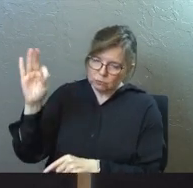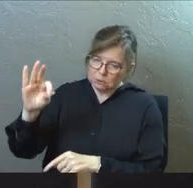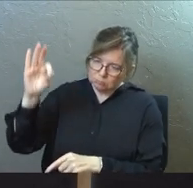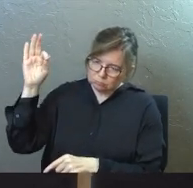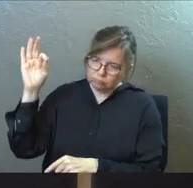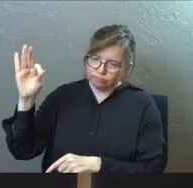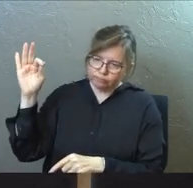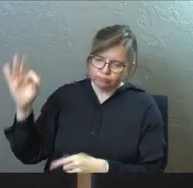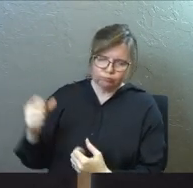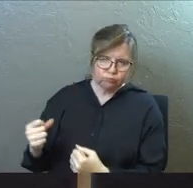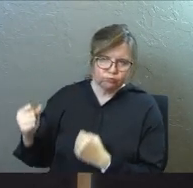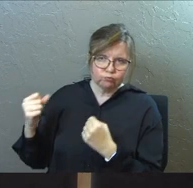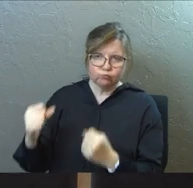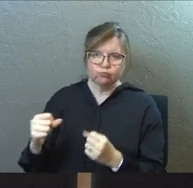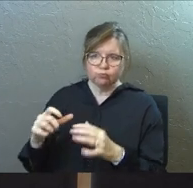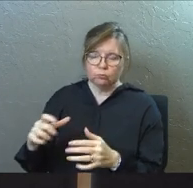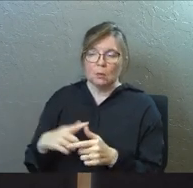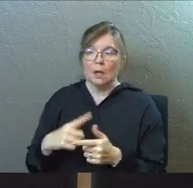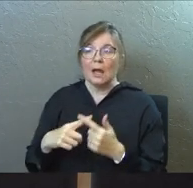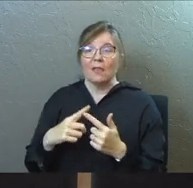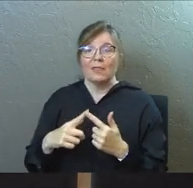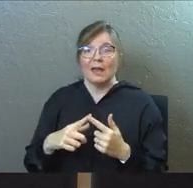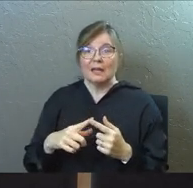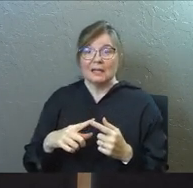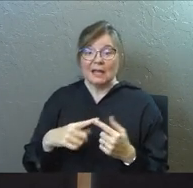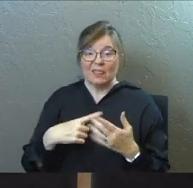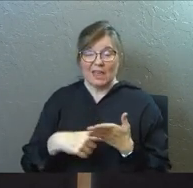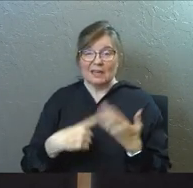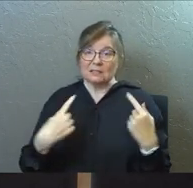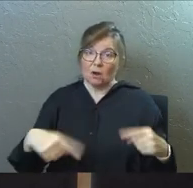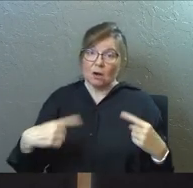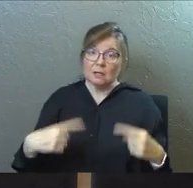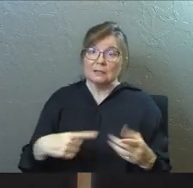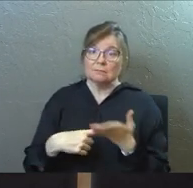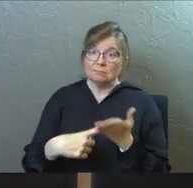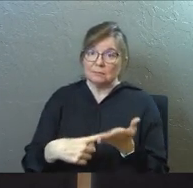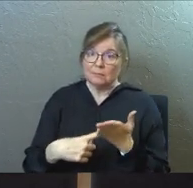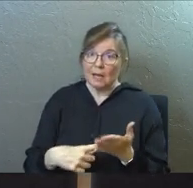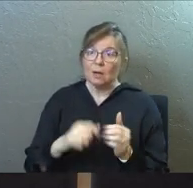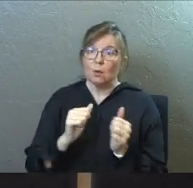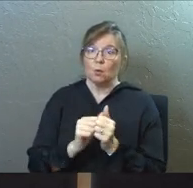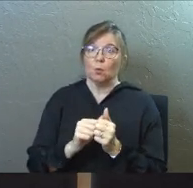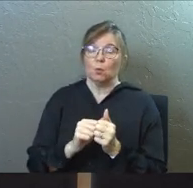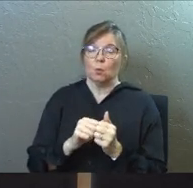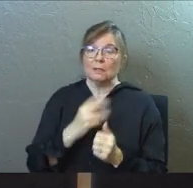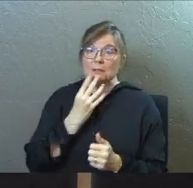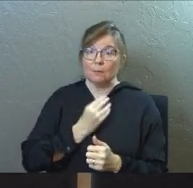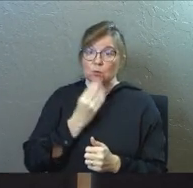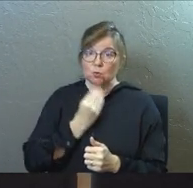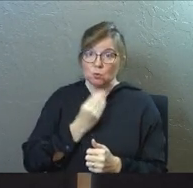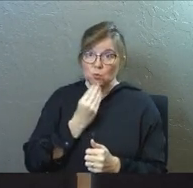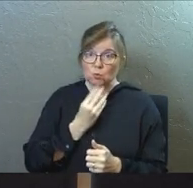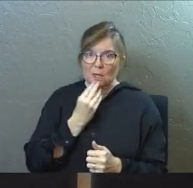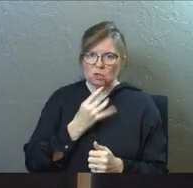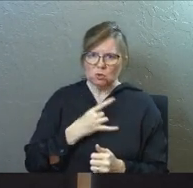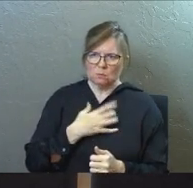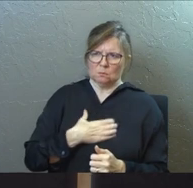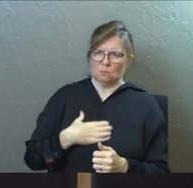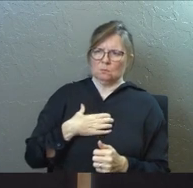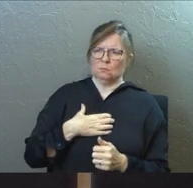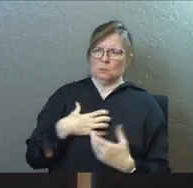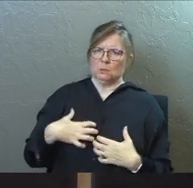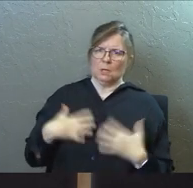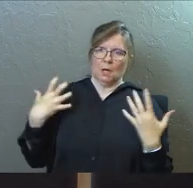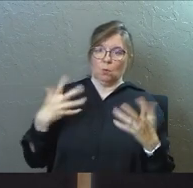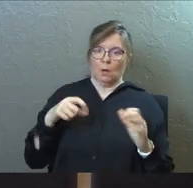-speaking Jews, but they tried to murder him, he must have debated well, yes, for them to try to murder him, and when the believers